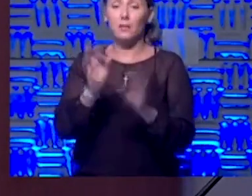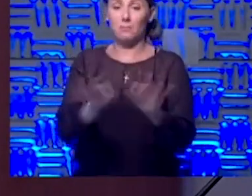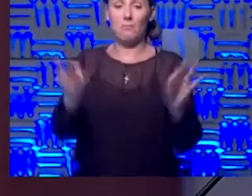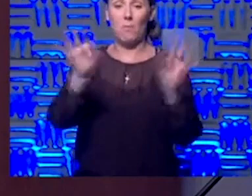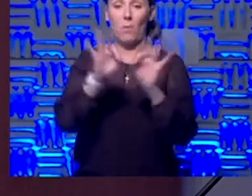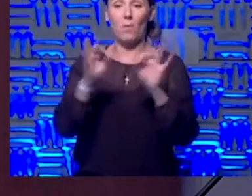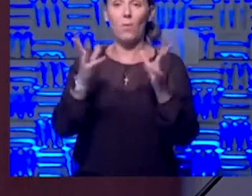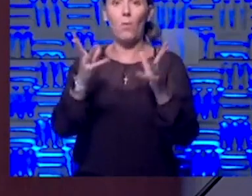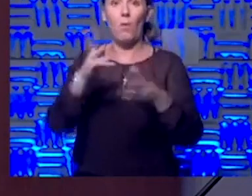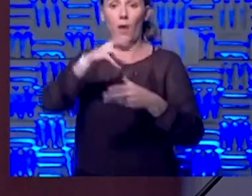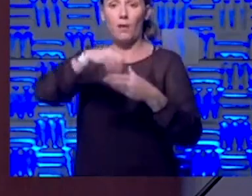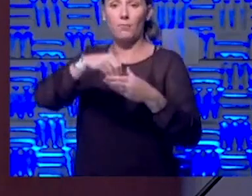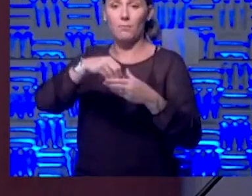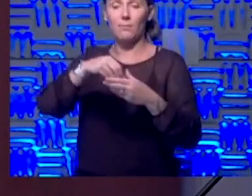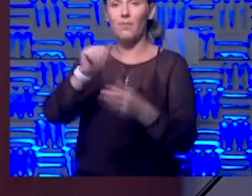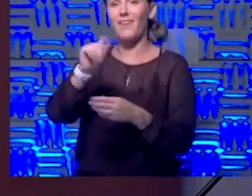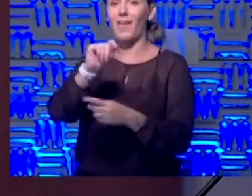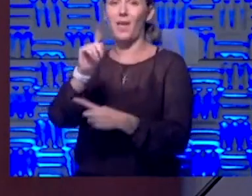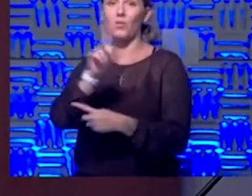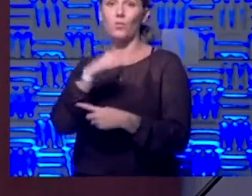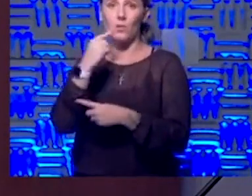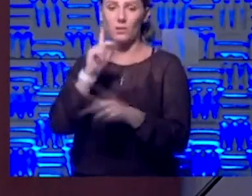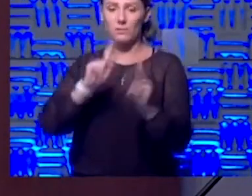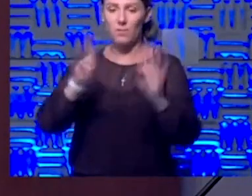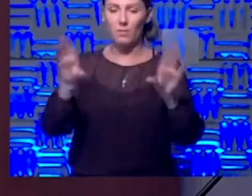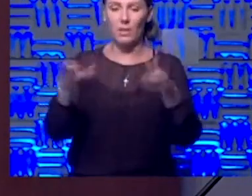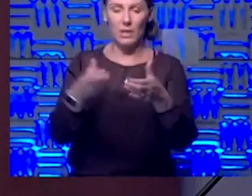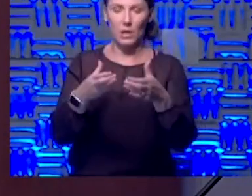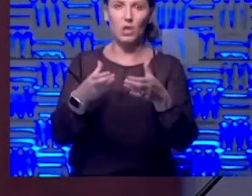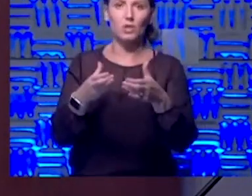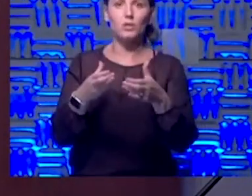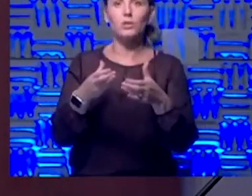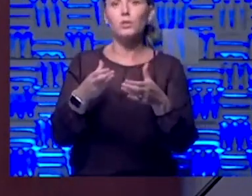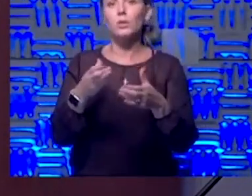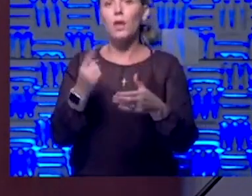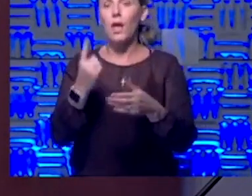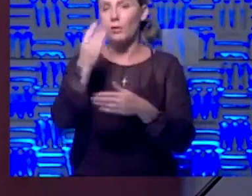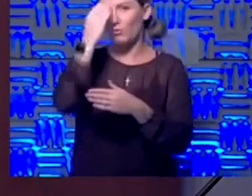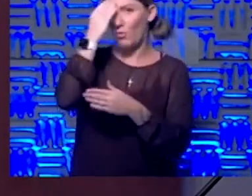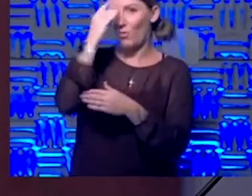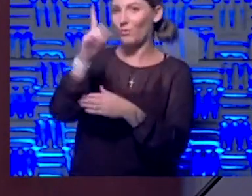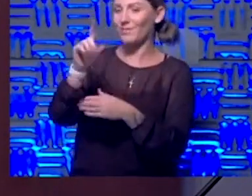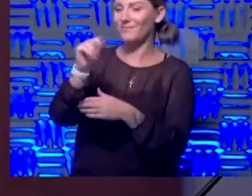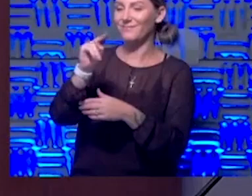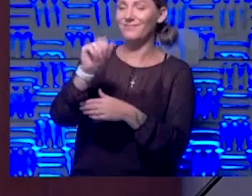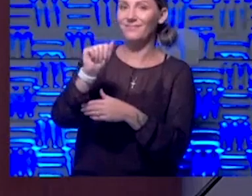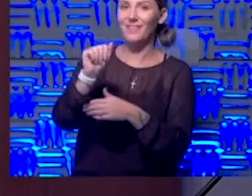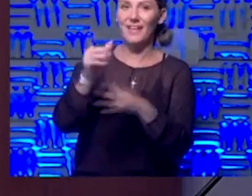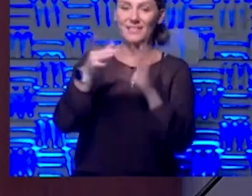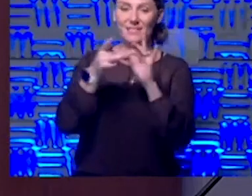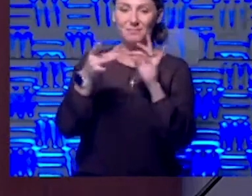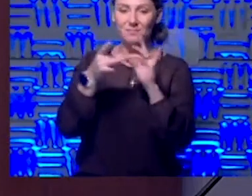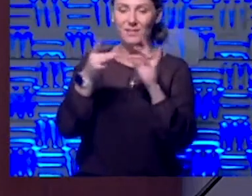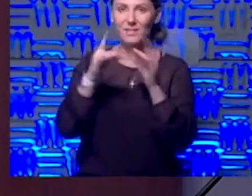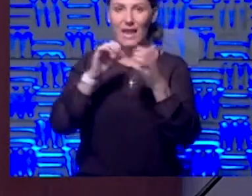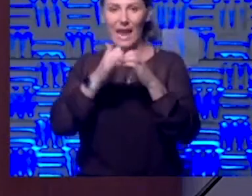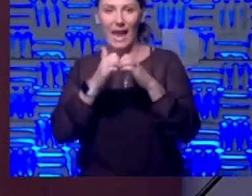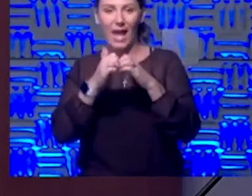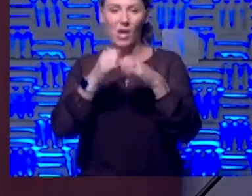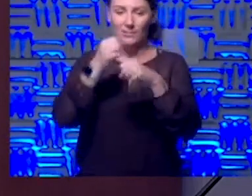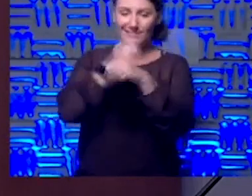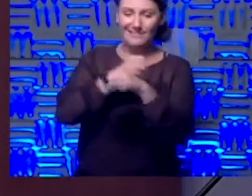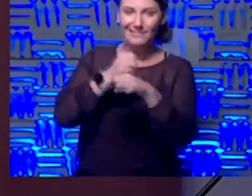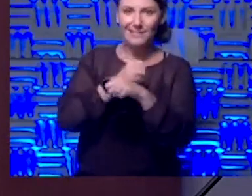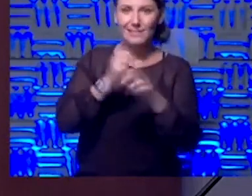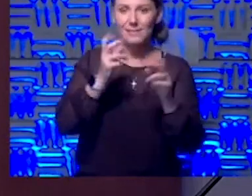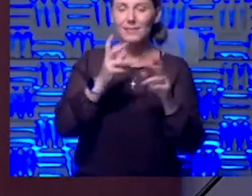at risk populations. So, we want to enroll. I know Dana's talked about, you know, how the statistics are just